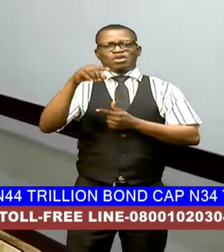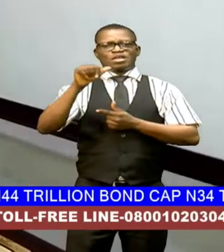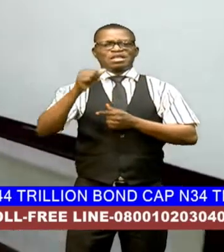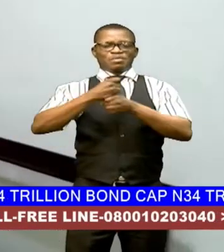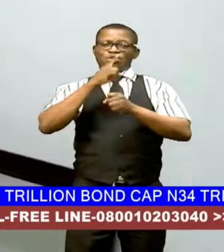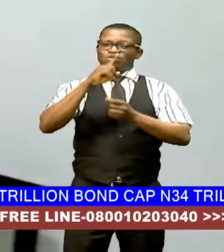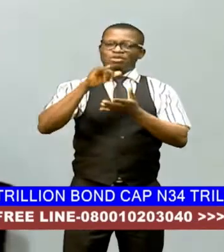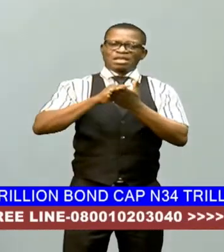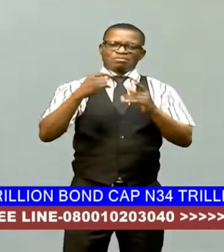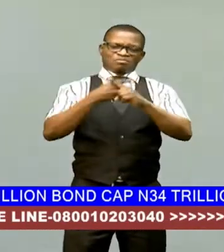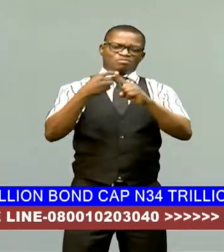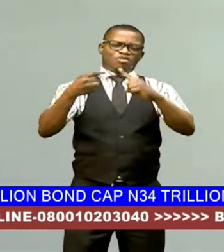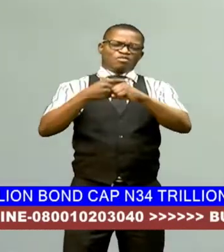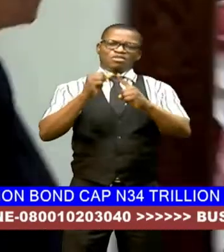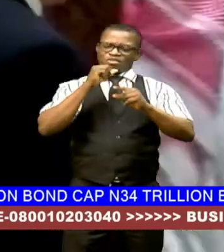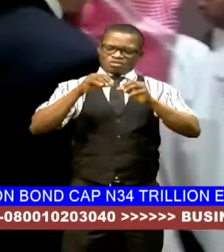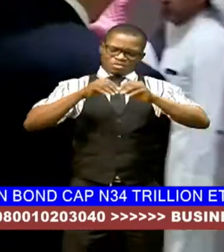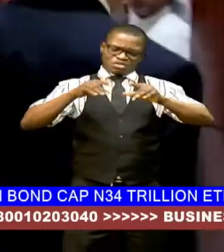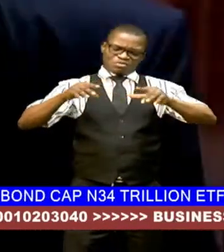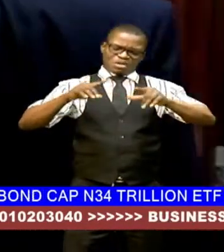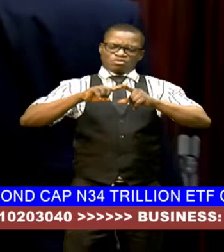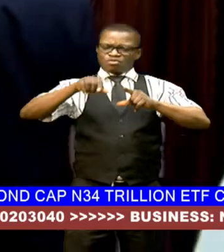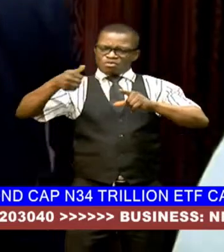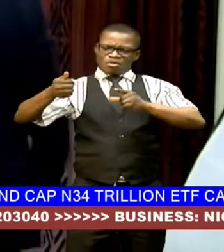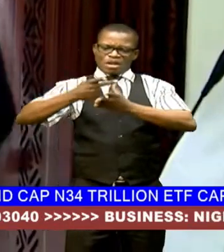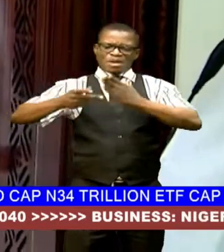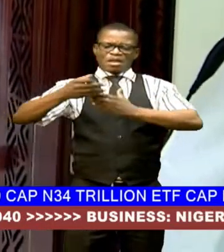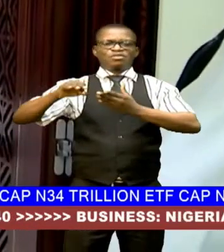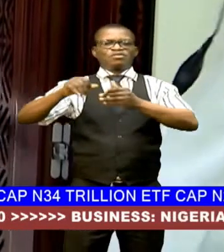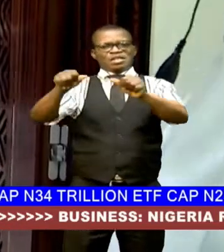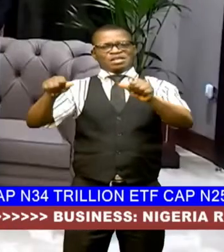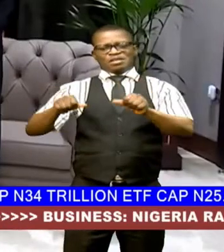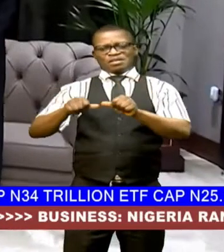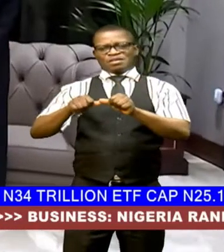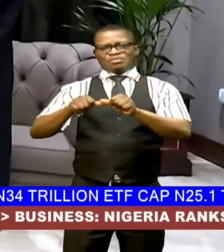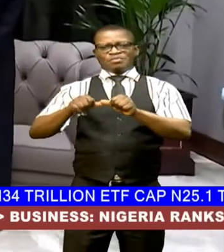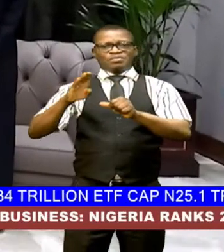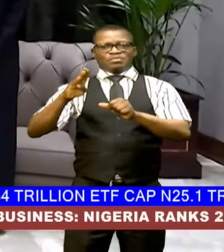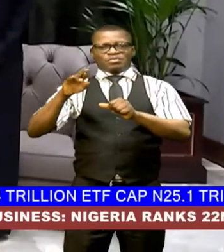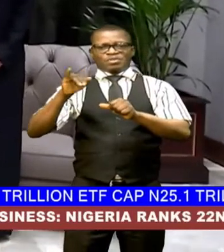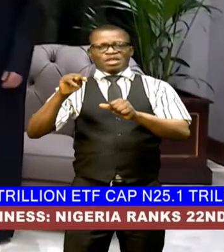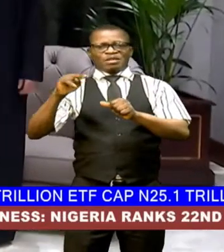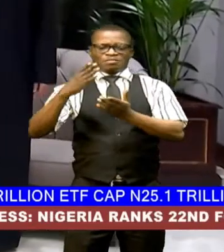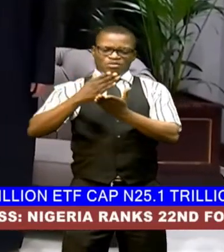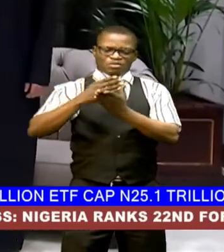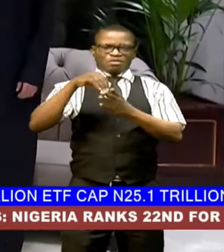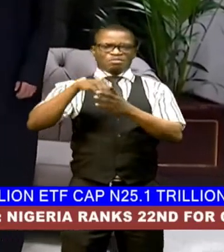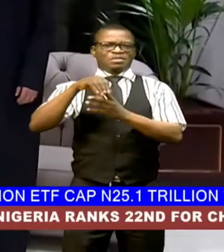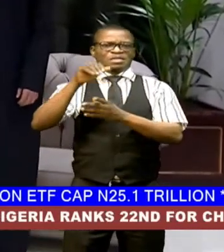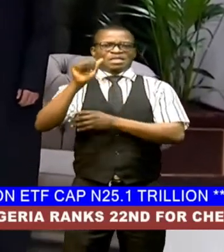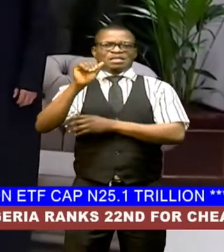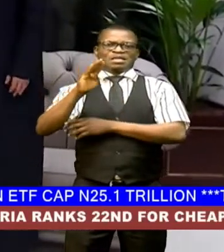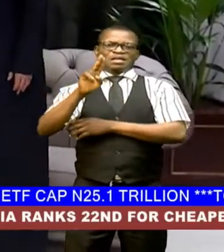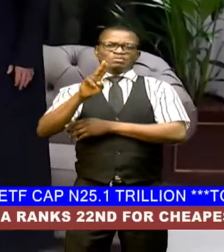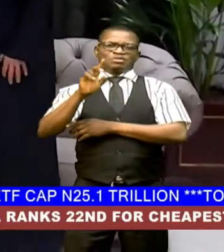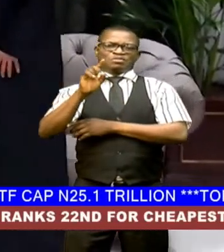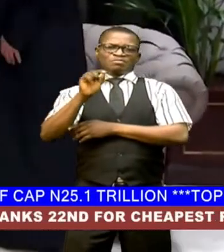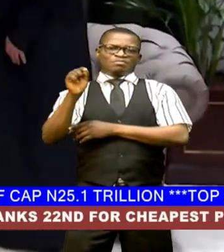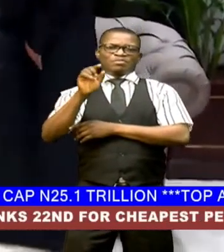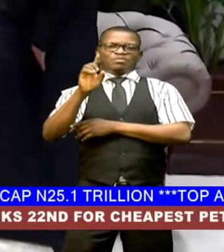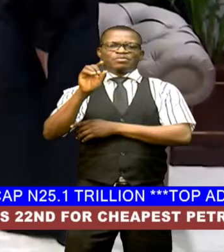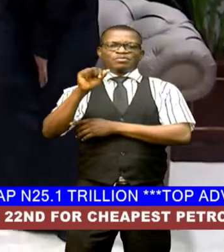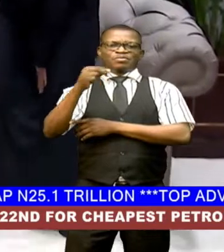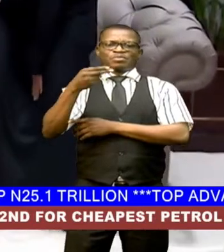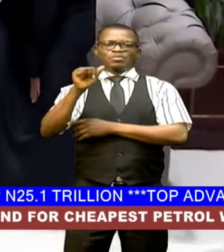the conflict does not spread to other parts of the region blinking stop in abu derby includes a meeting with uae